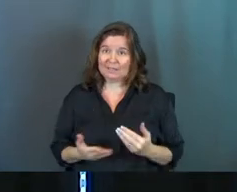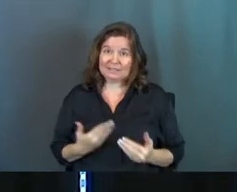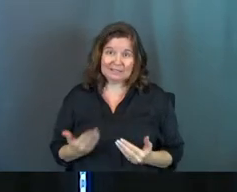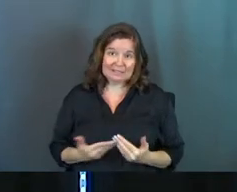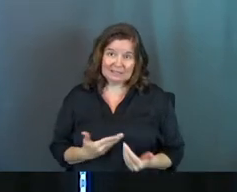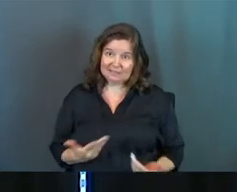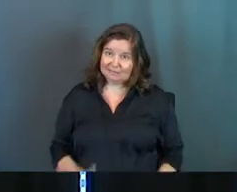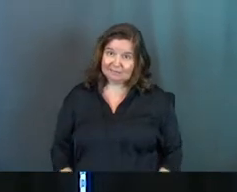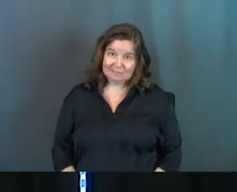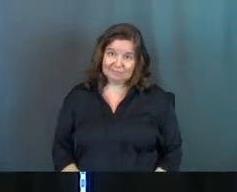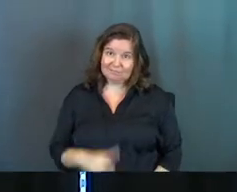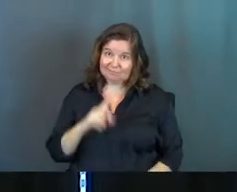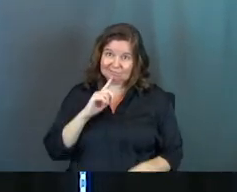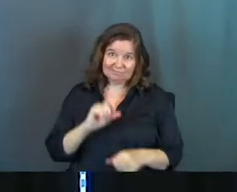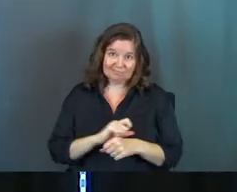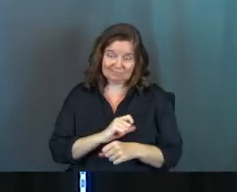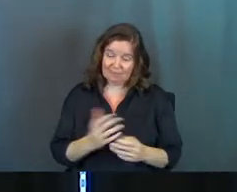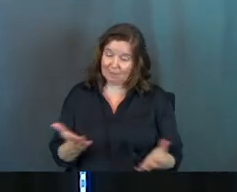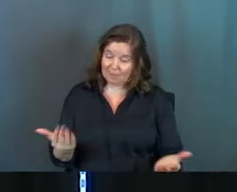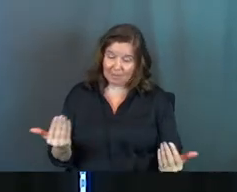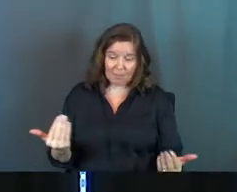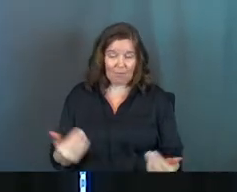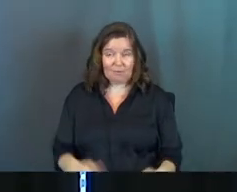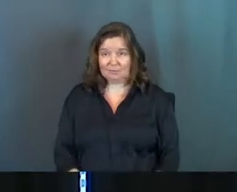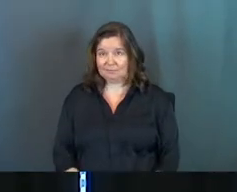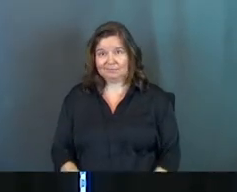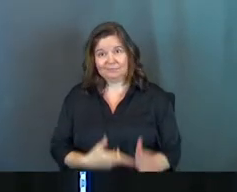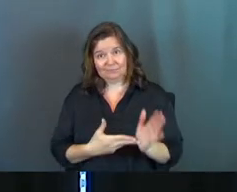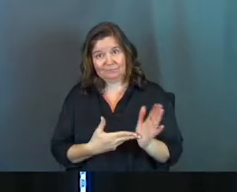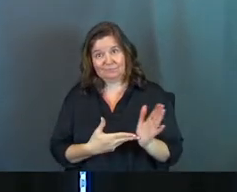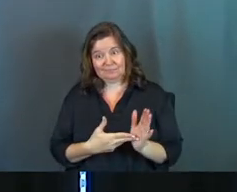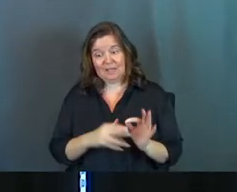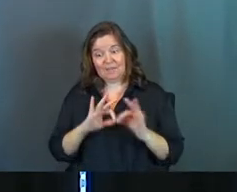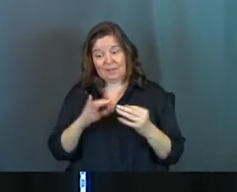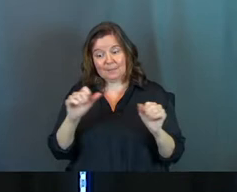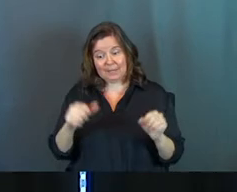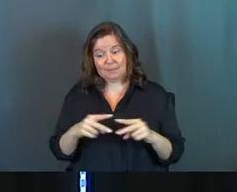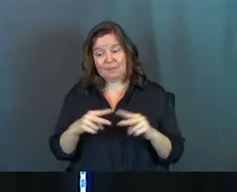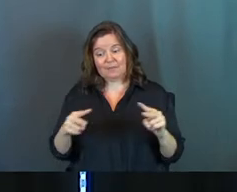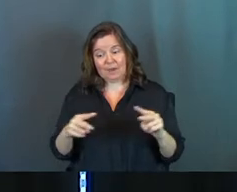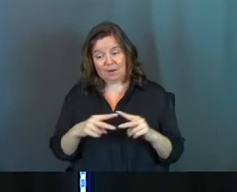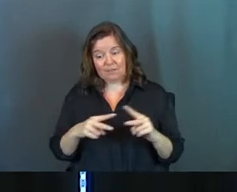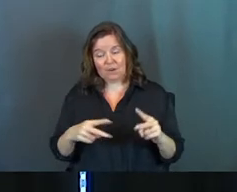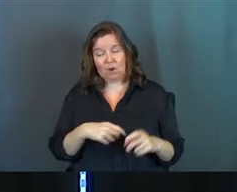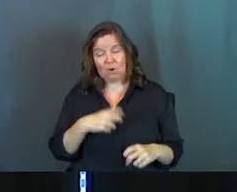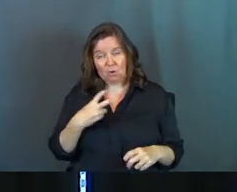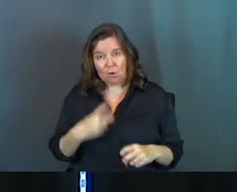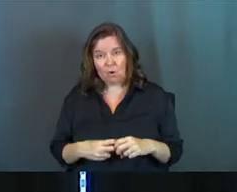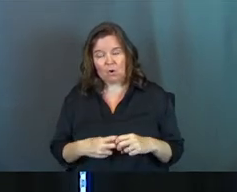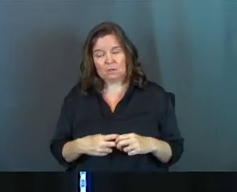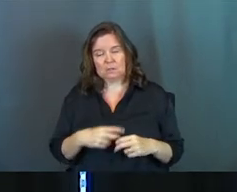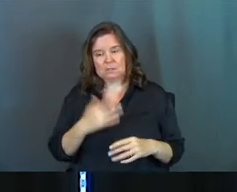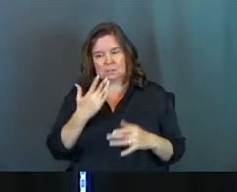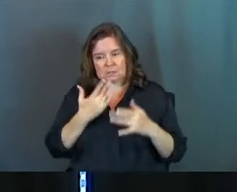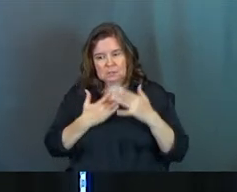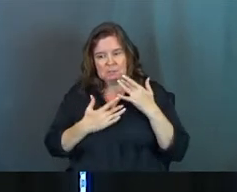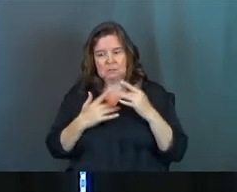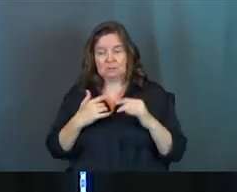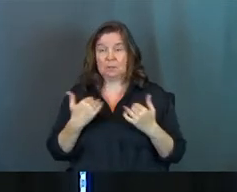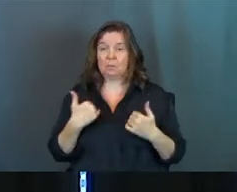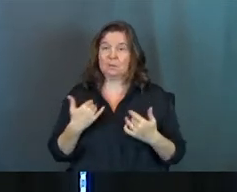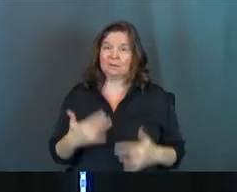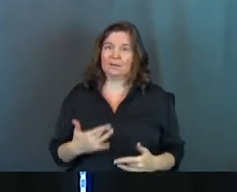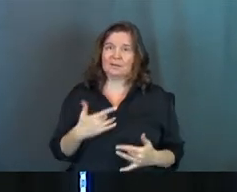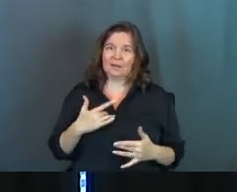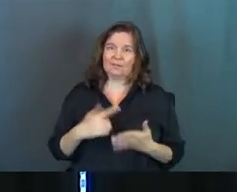easy. Come on, y'all. Family can be very, very hard. And usually we have this